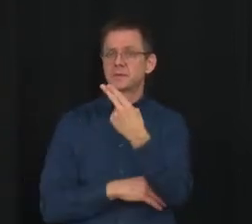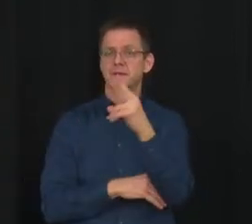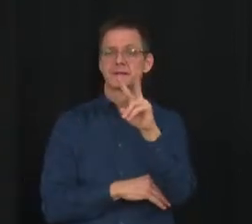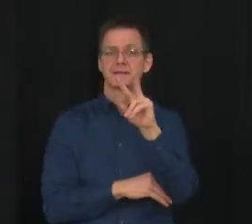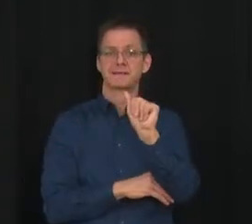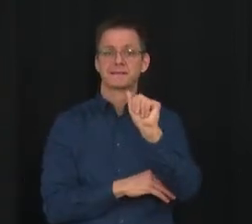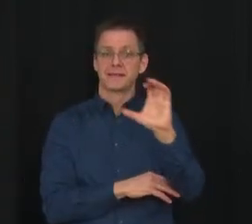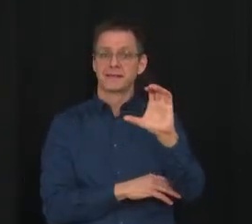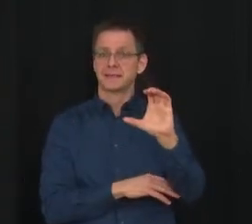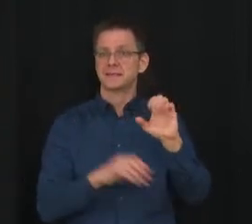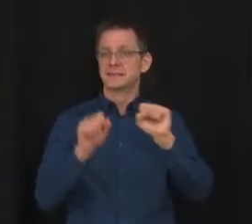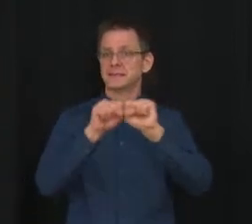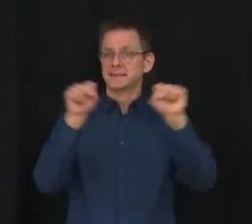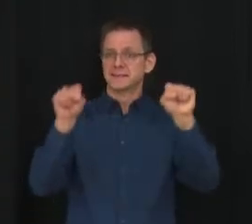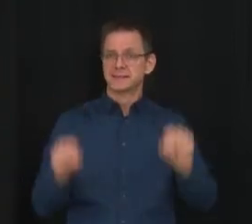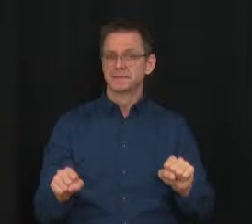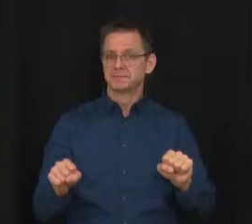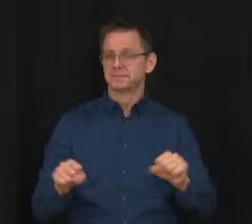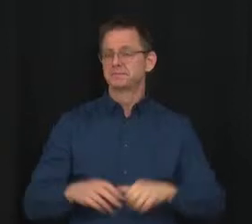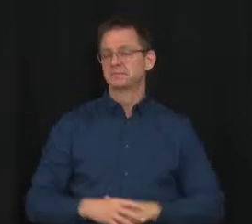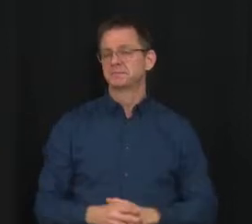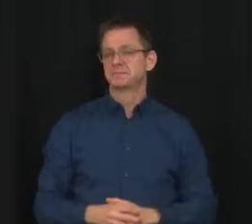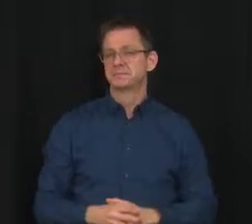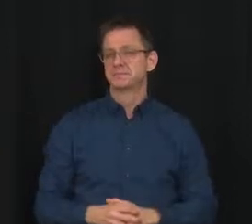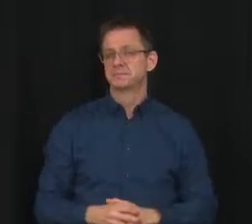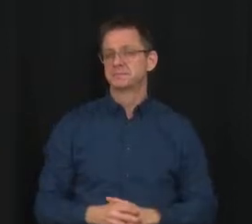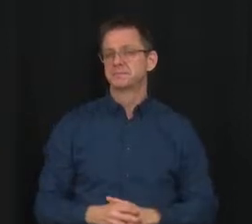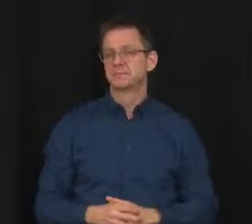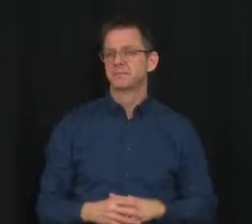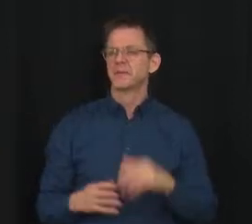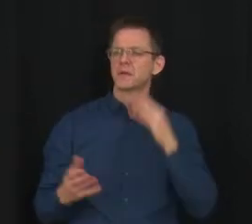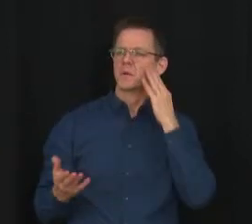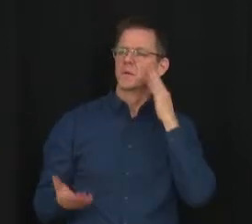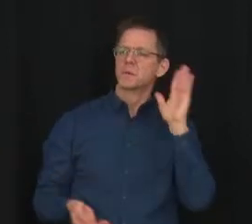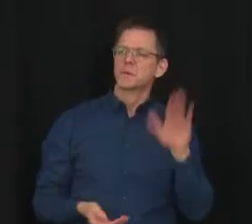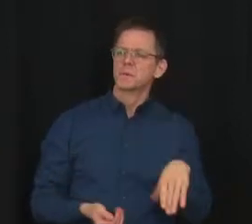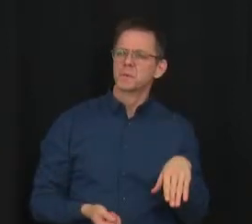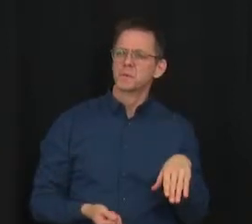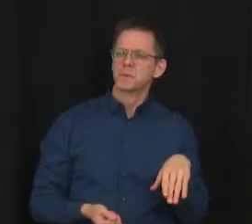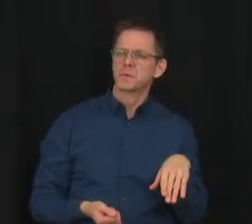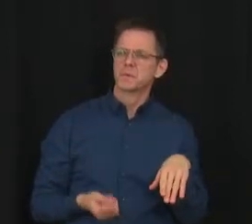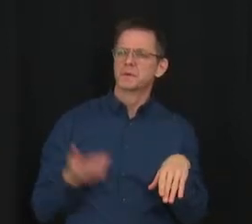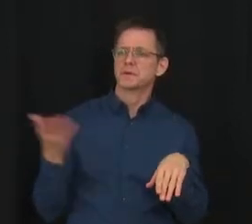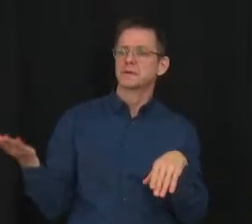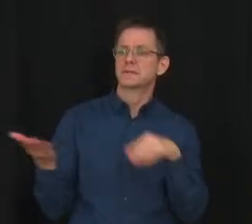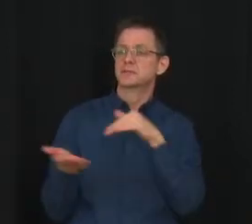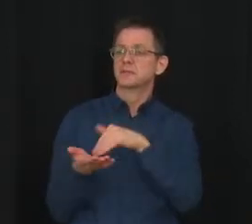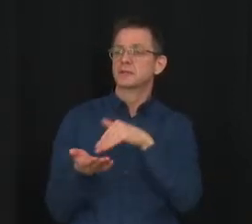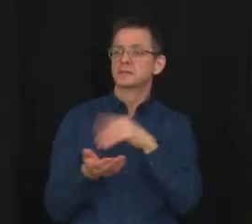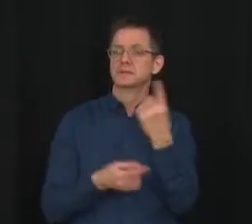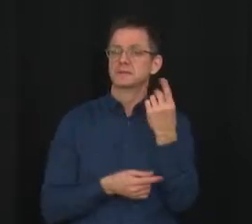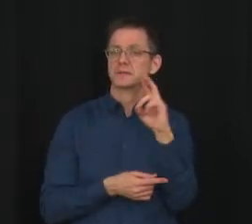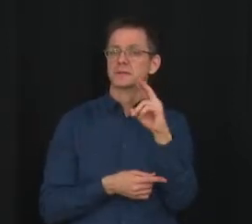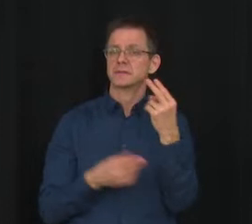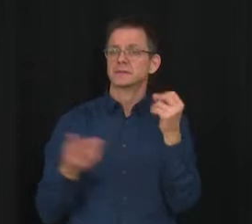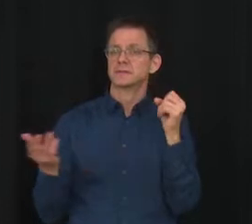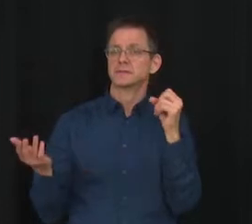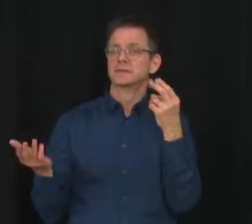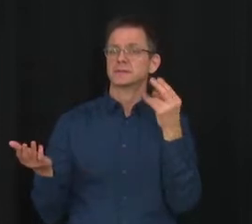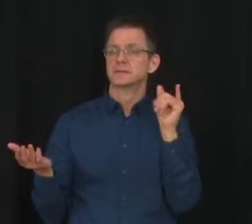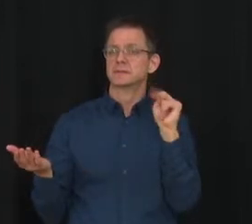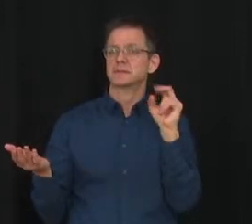that the CMOH and Dr. Henshaw may want to add, once I'm finished speaking here, to my comments,